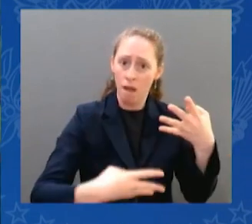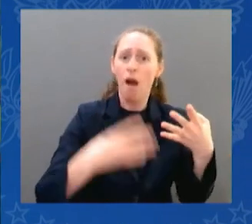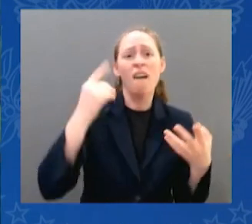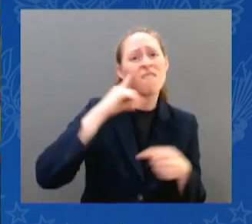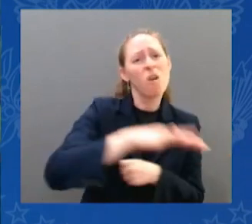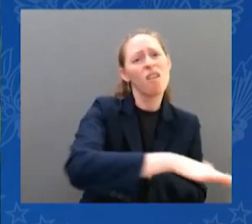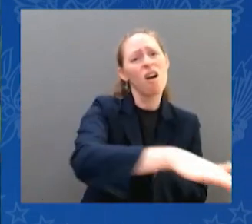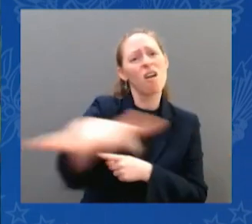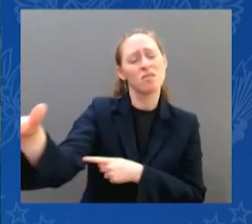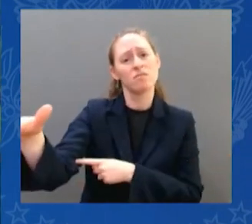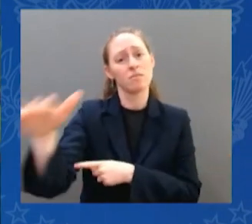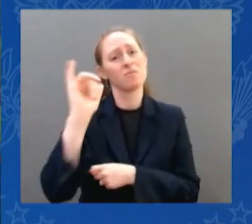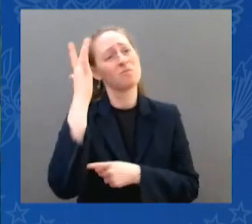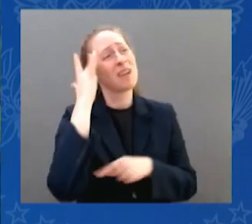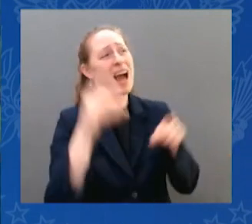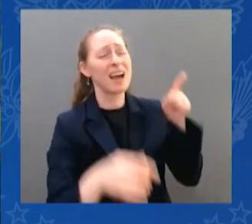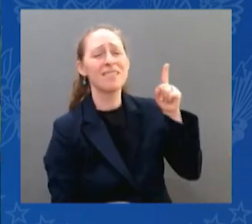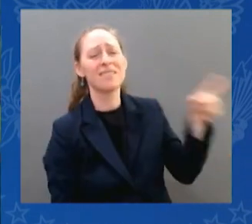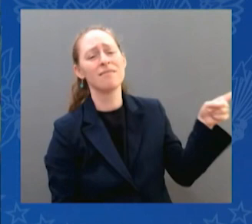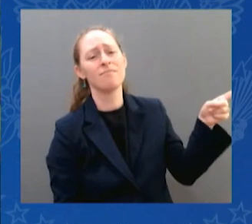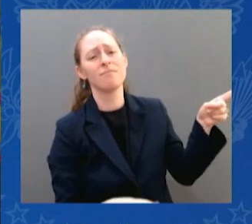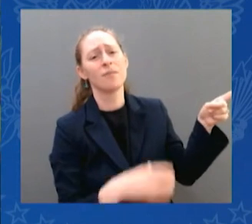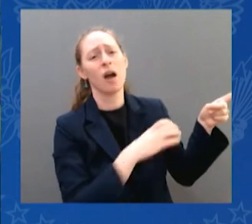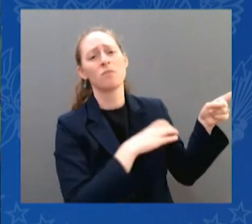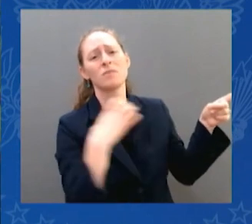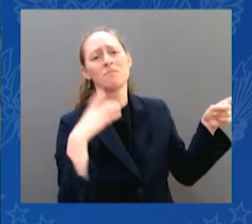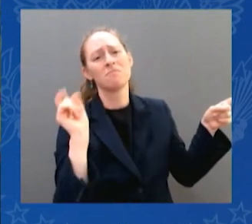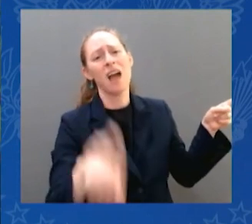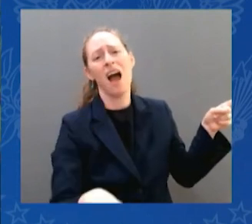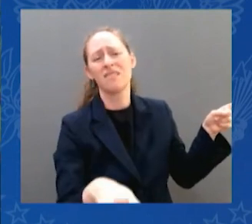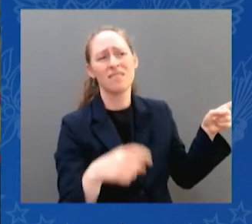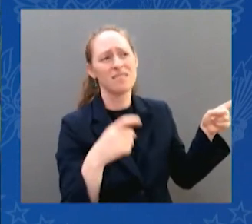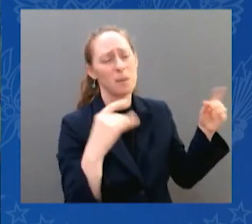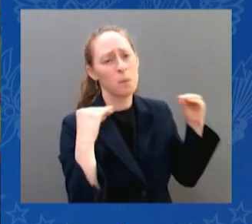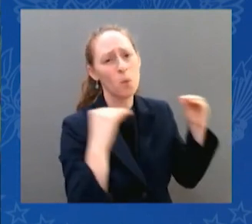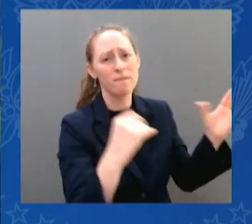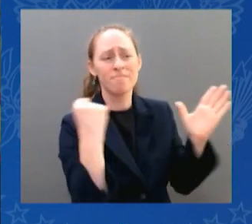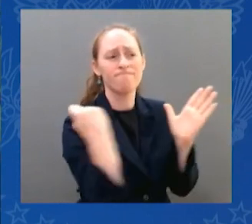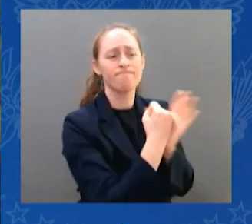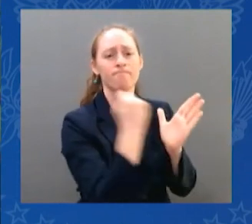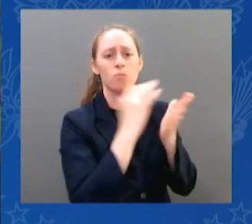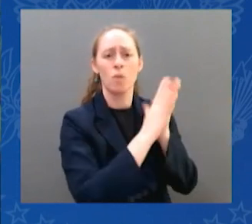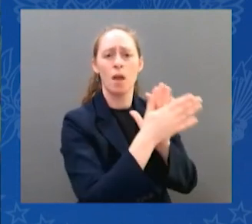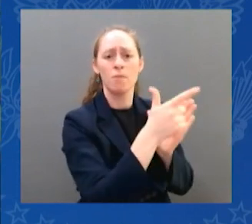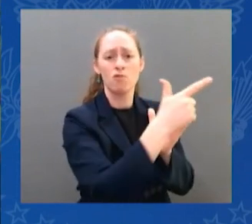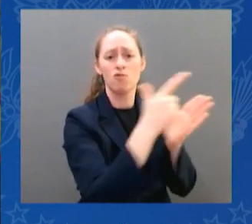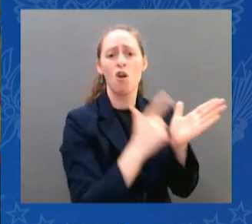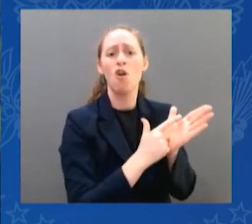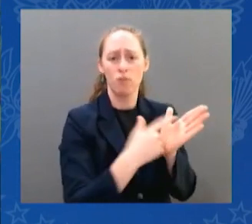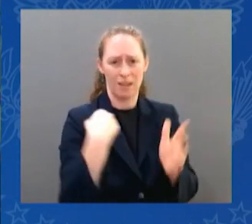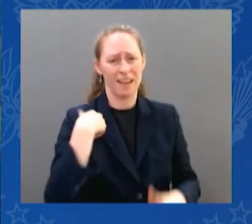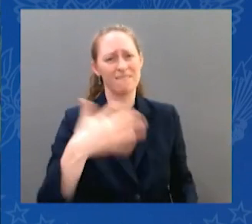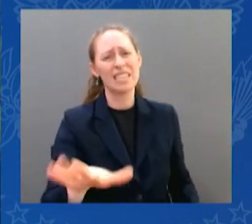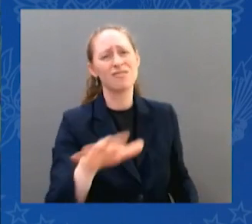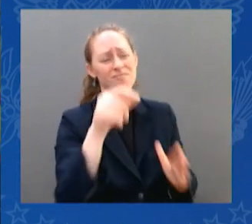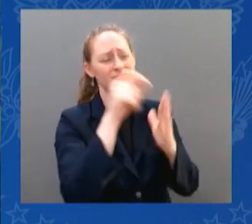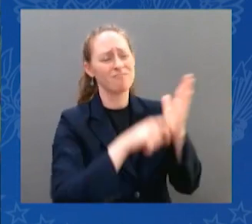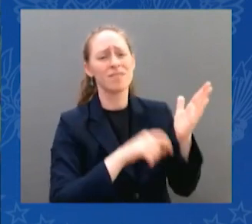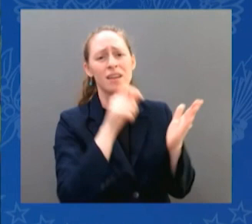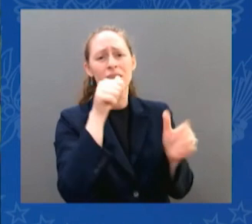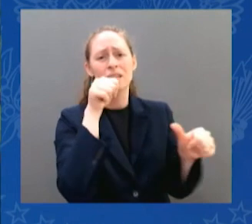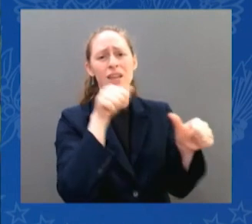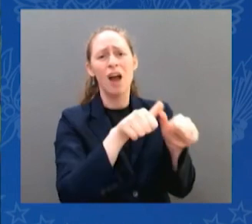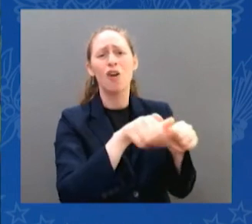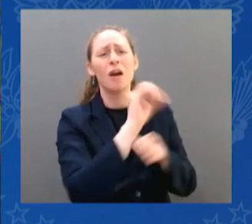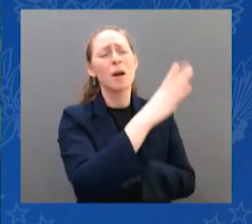way back to Congress saying, please pass the Women's Health Protection Act. Let's get it through the Senate. So what we're doing at the state